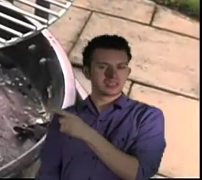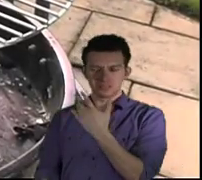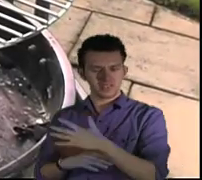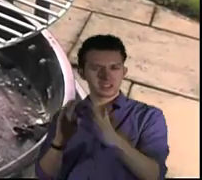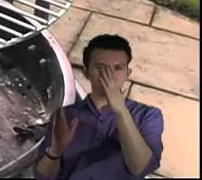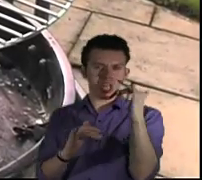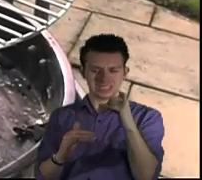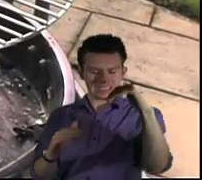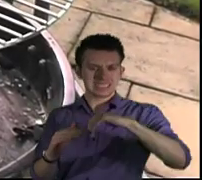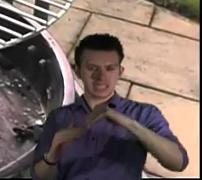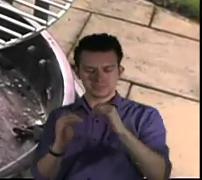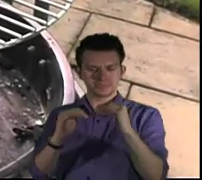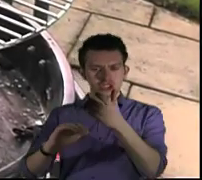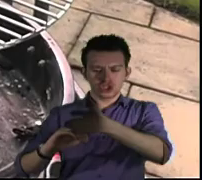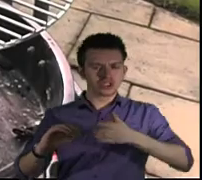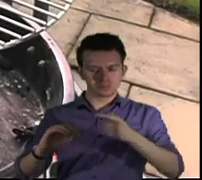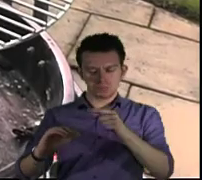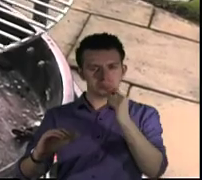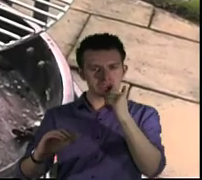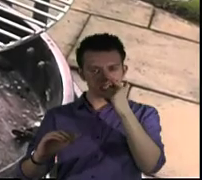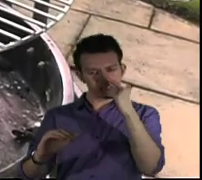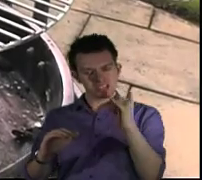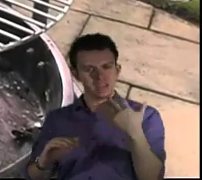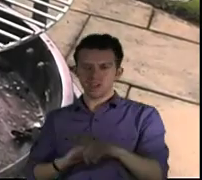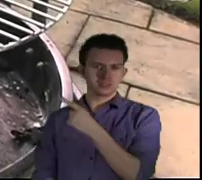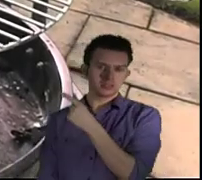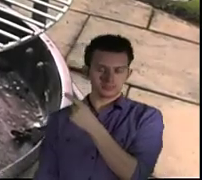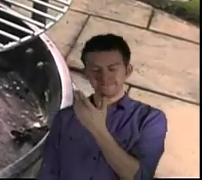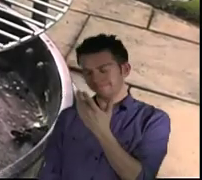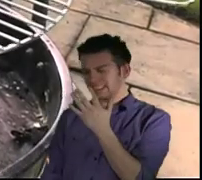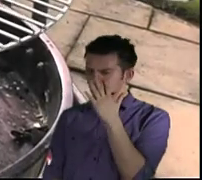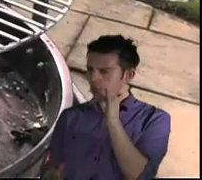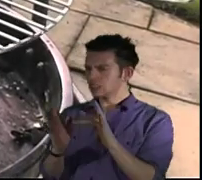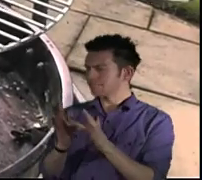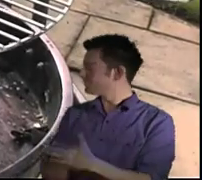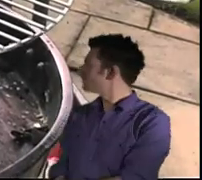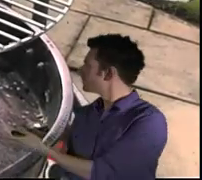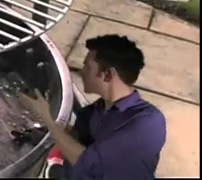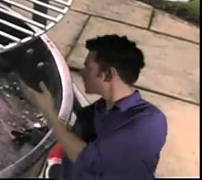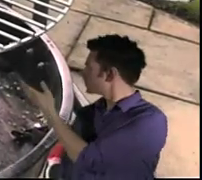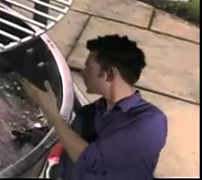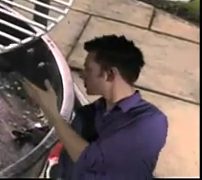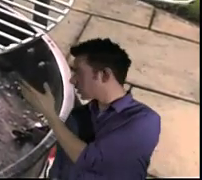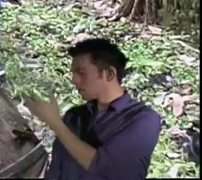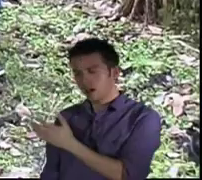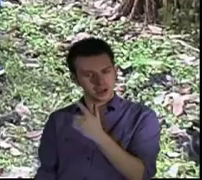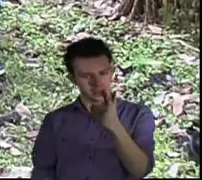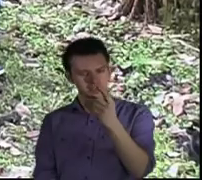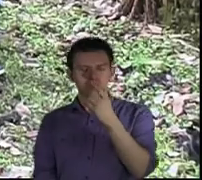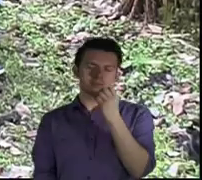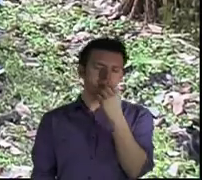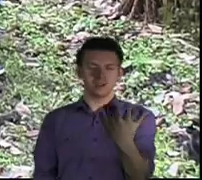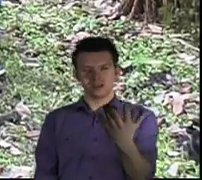It may take a while, but make sure you never leave your barbecue unattended. It may start a large fire or cause other problems.